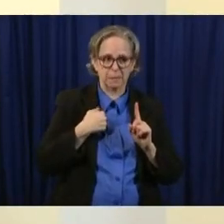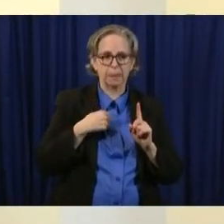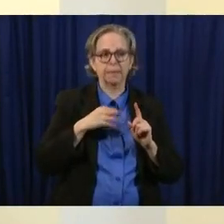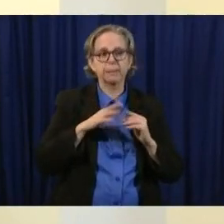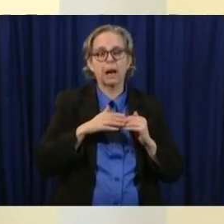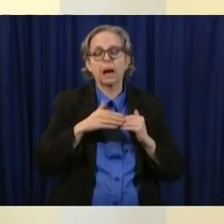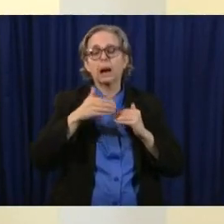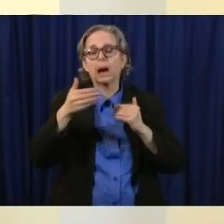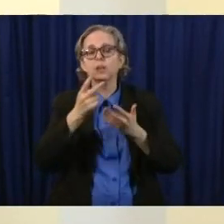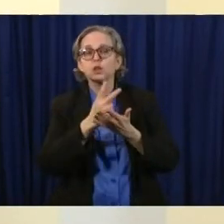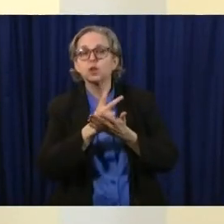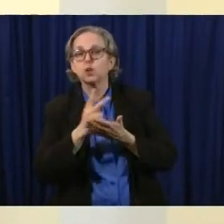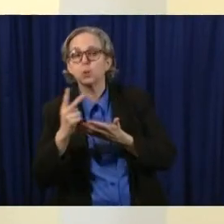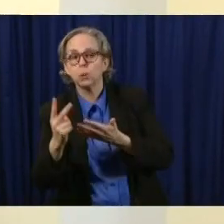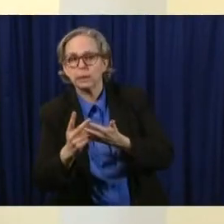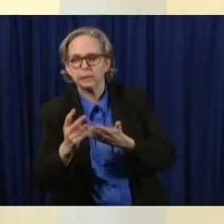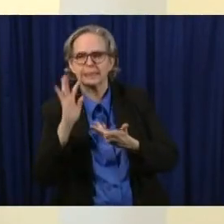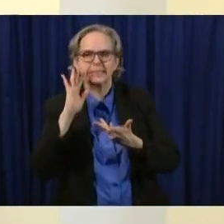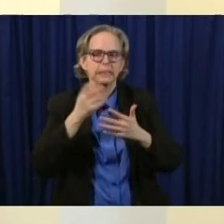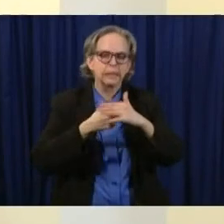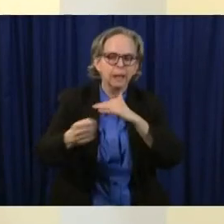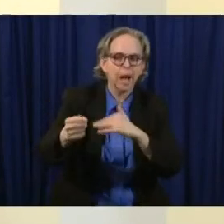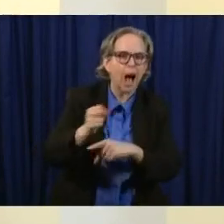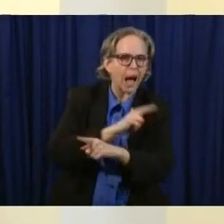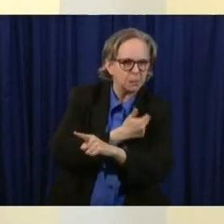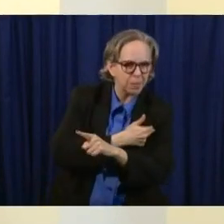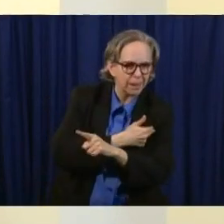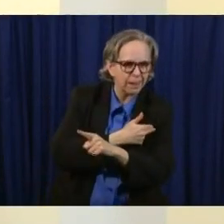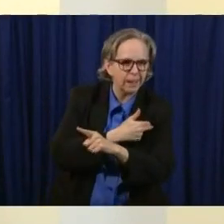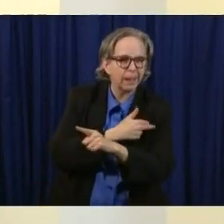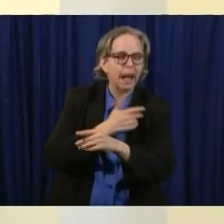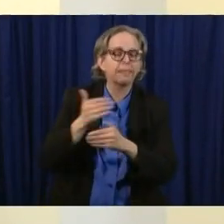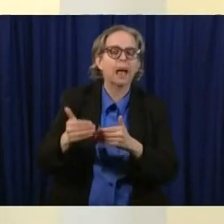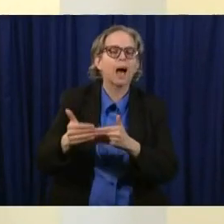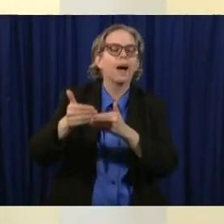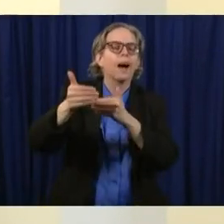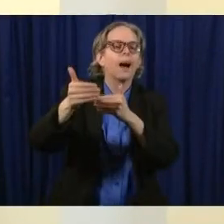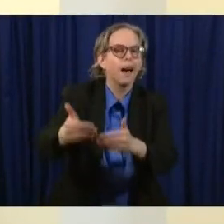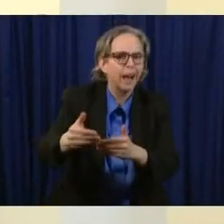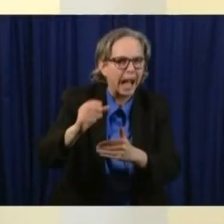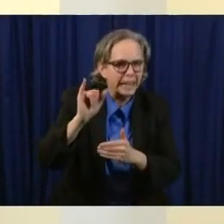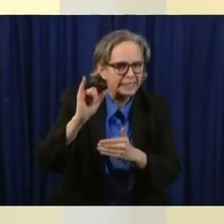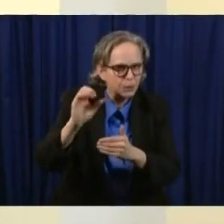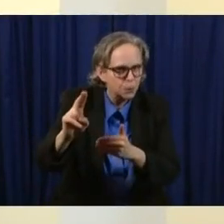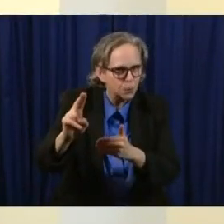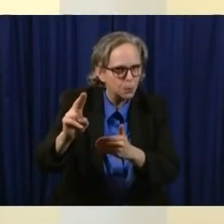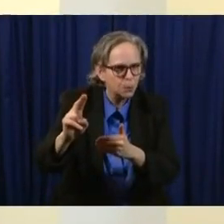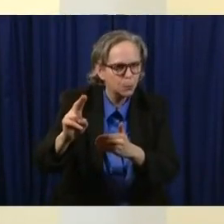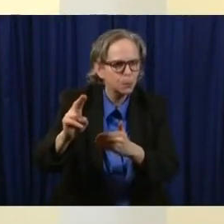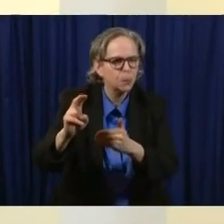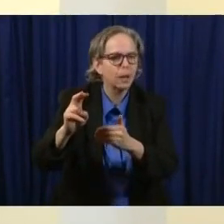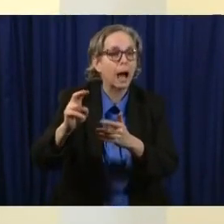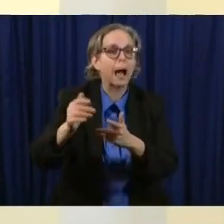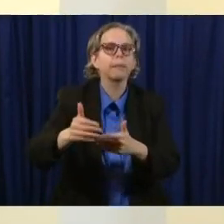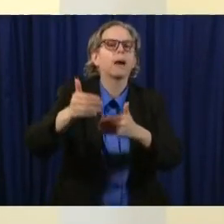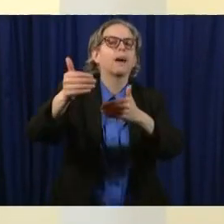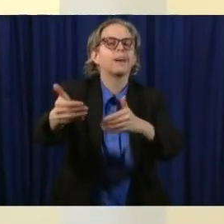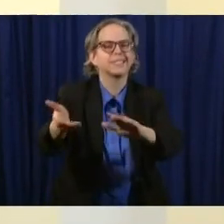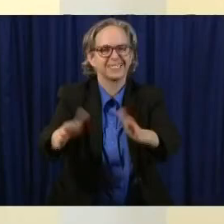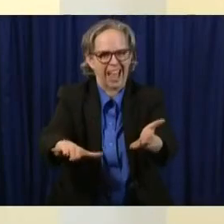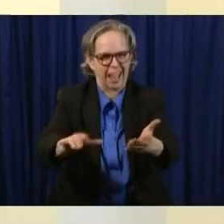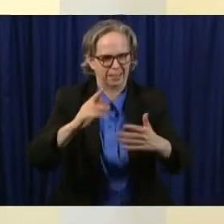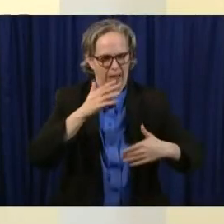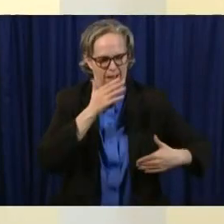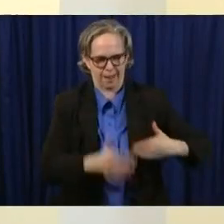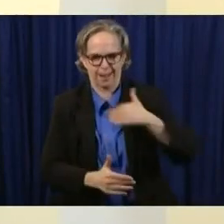within the next week or so you might get admitted or need to be in the icu and again deaths following so this data